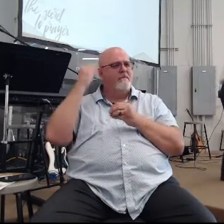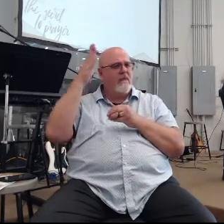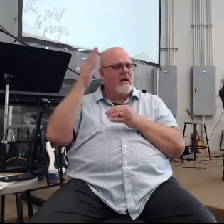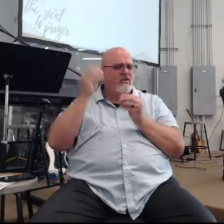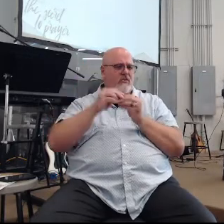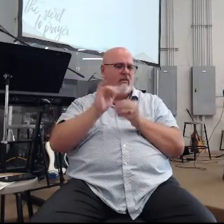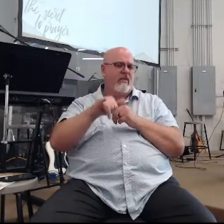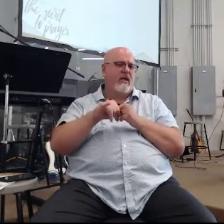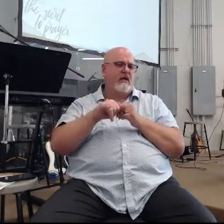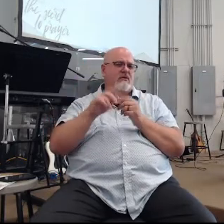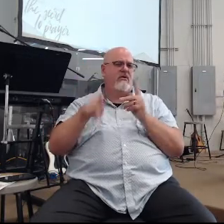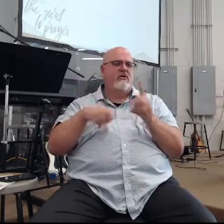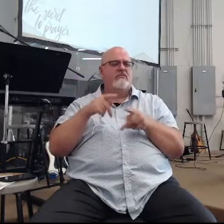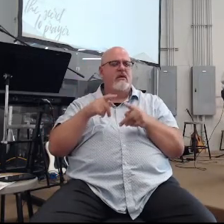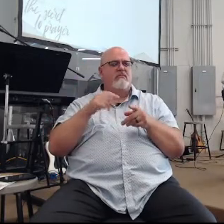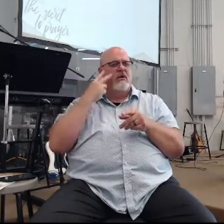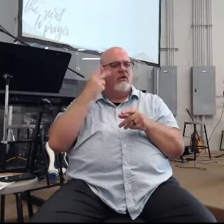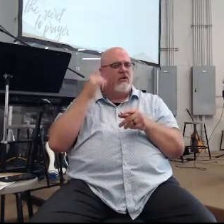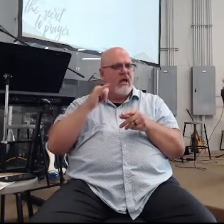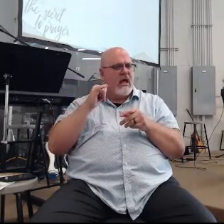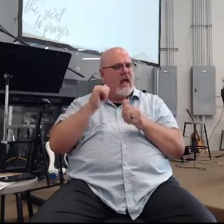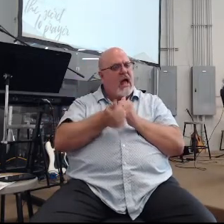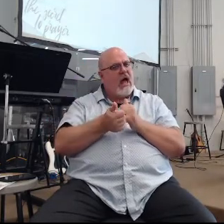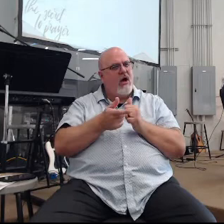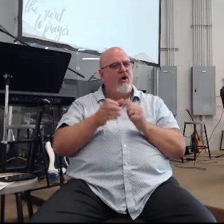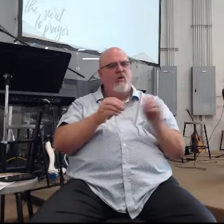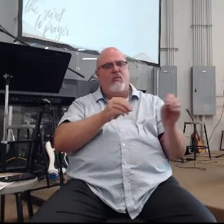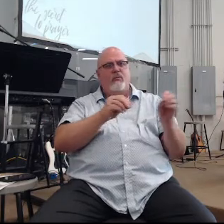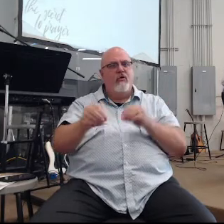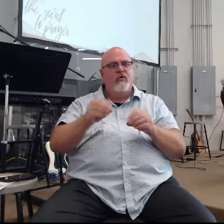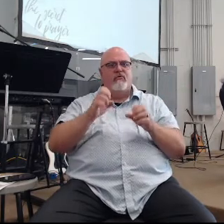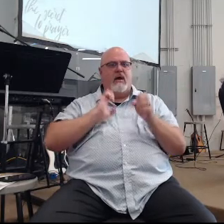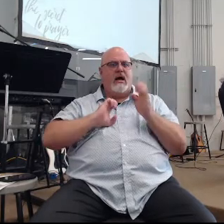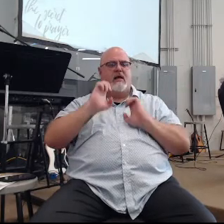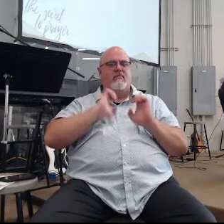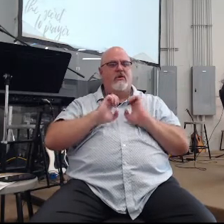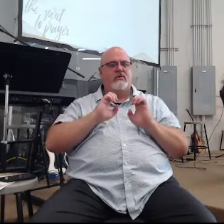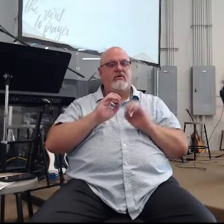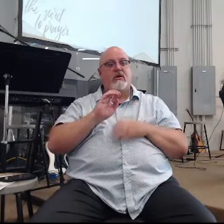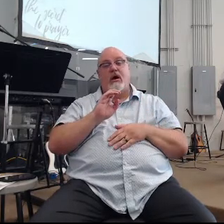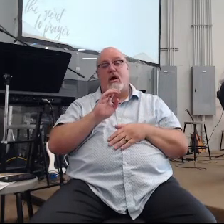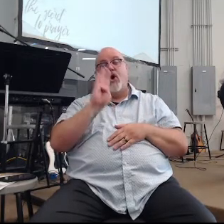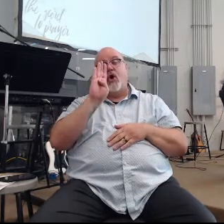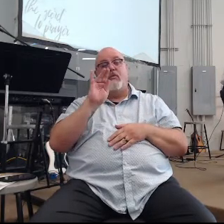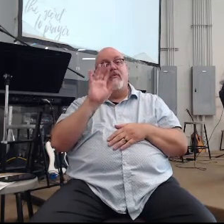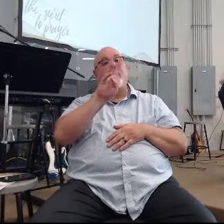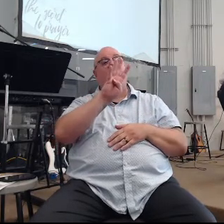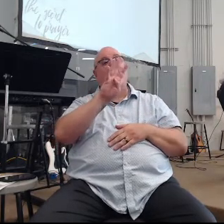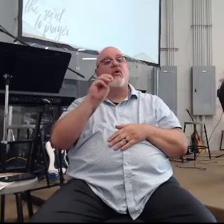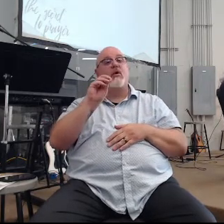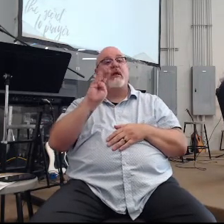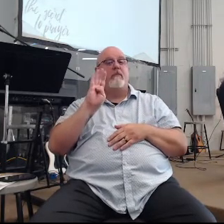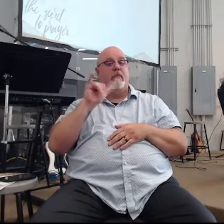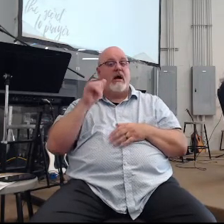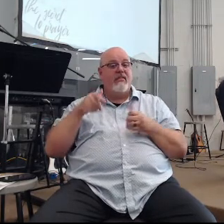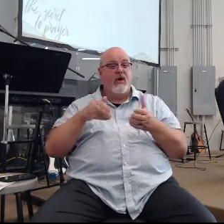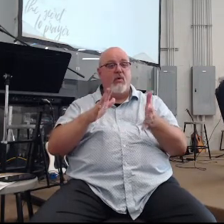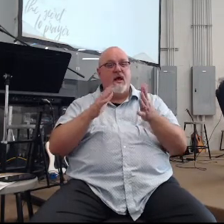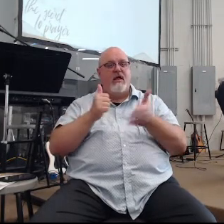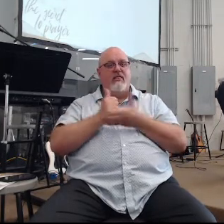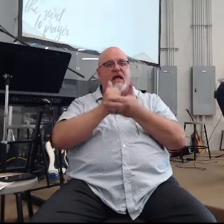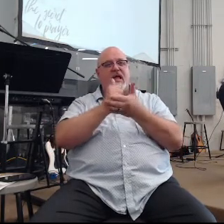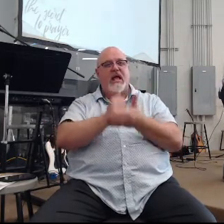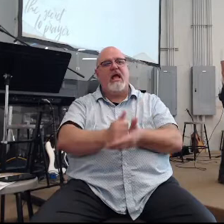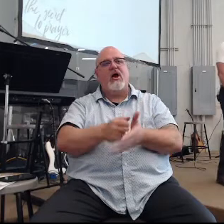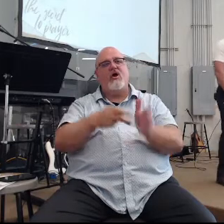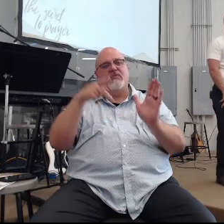so these people I mean look how moved by emotion they are oh by the way verse 40 they help Elijah slaughter